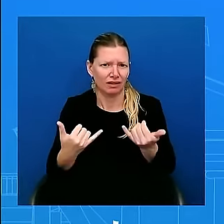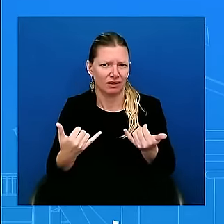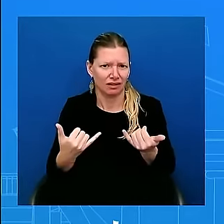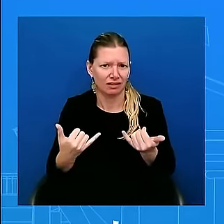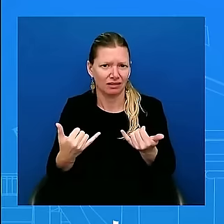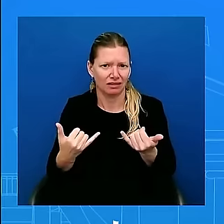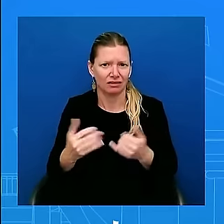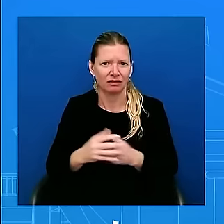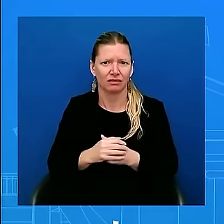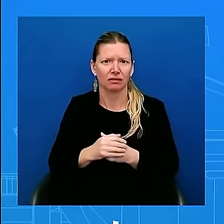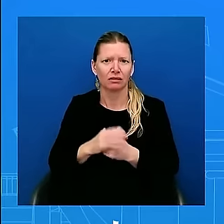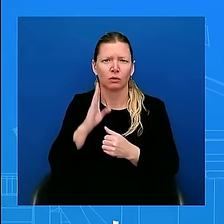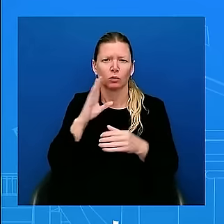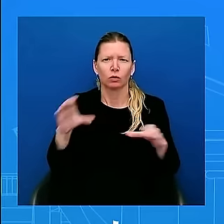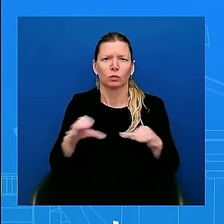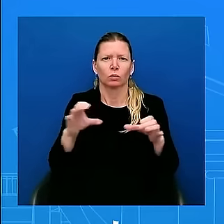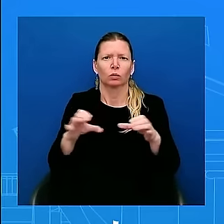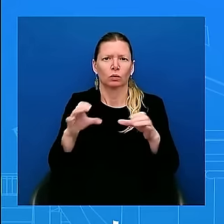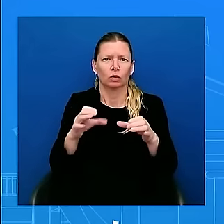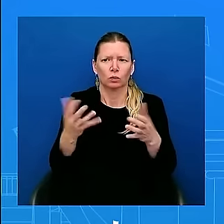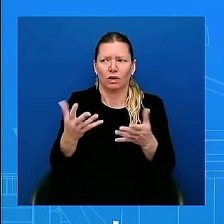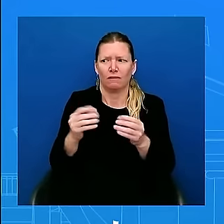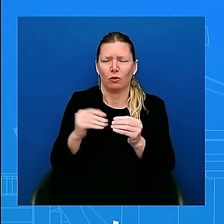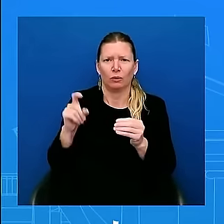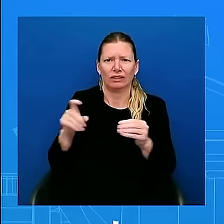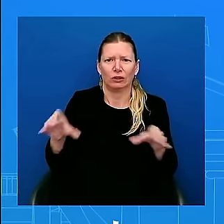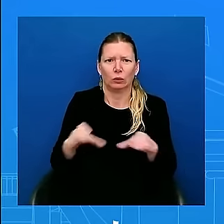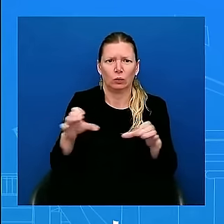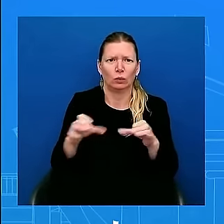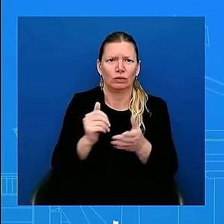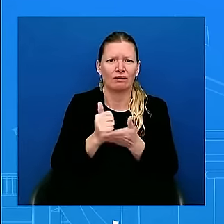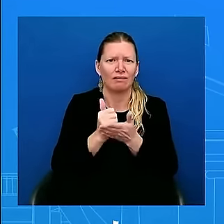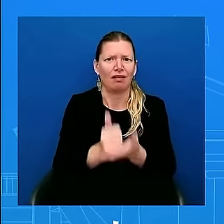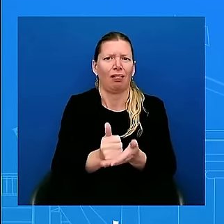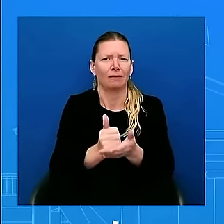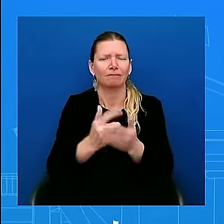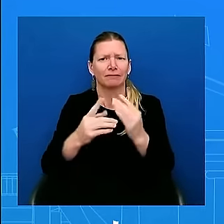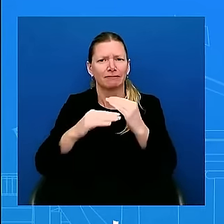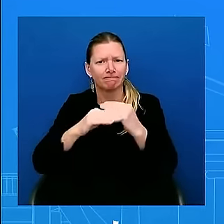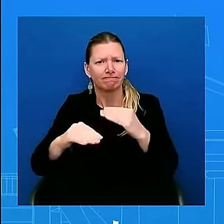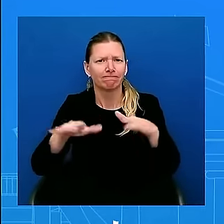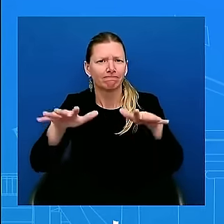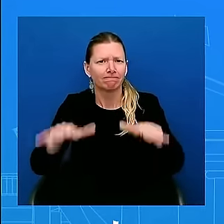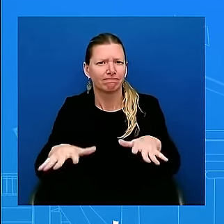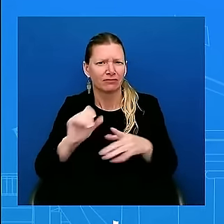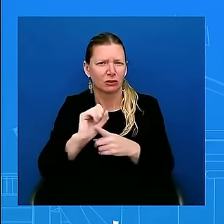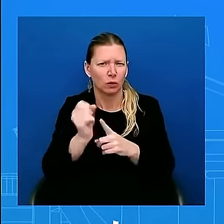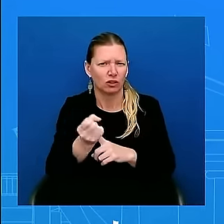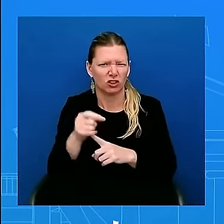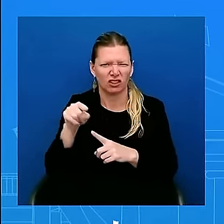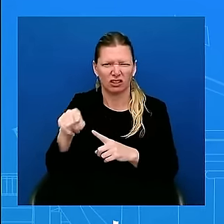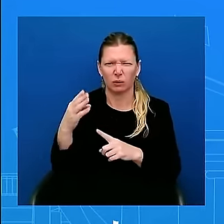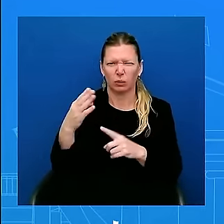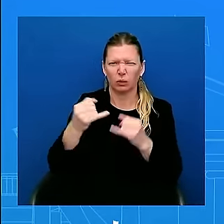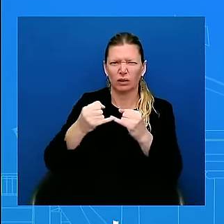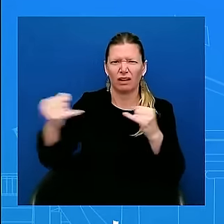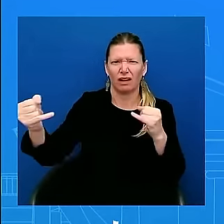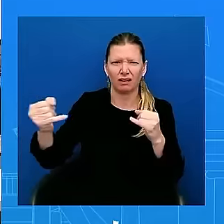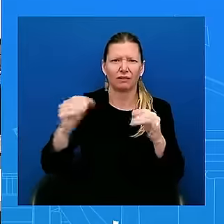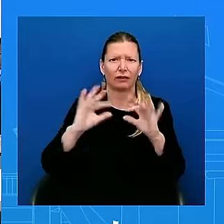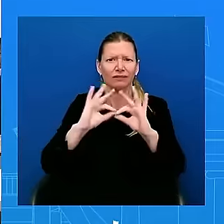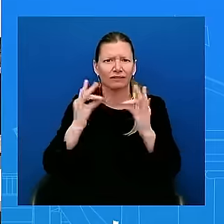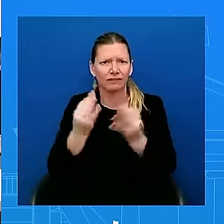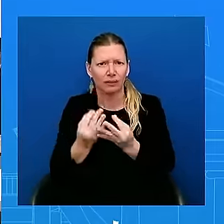both Lebanese and Israeli, can start to move back to their homes. All right, let's let the admiral go. Go ahead, Jerry. You have a last question. Thank you, Karine. Good afternoon, admiral.